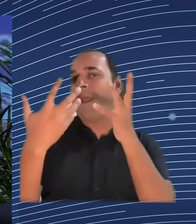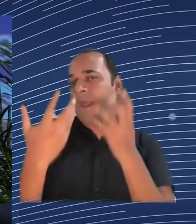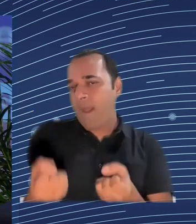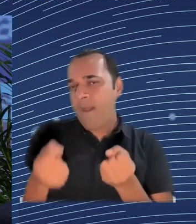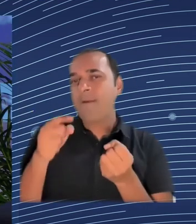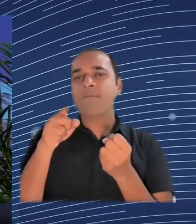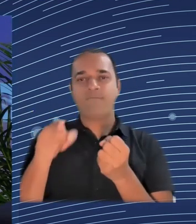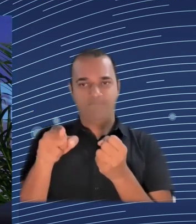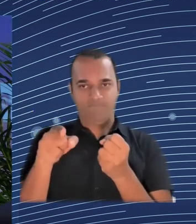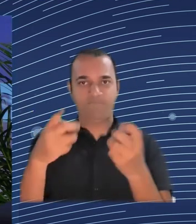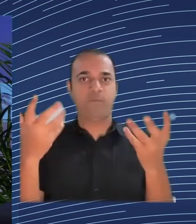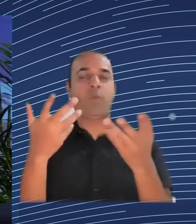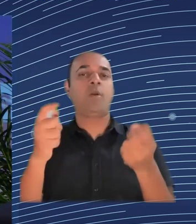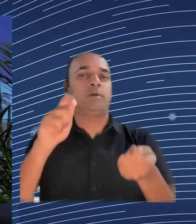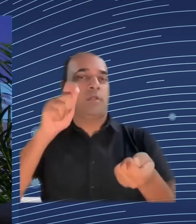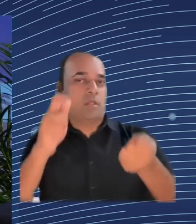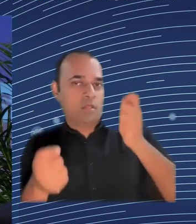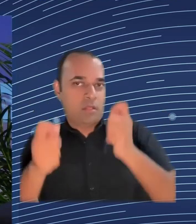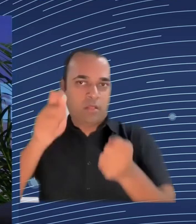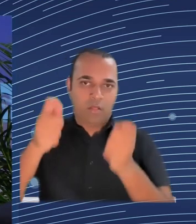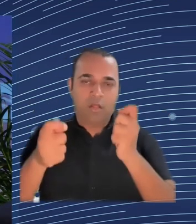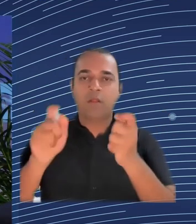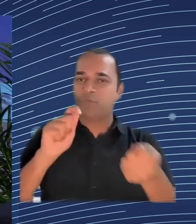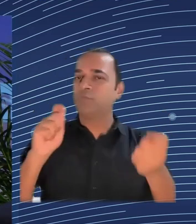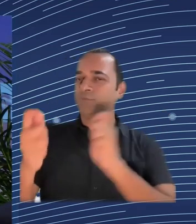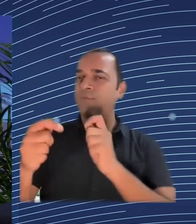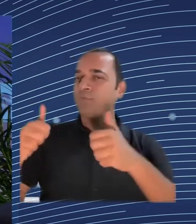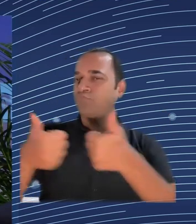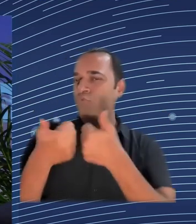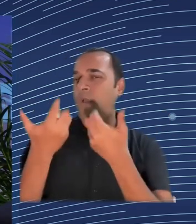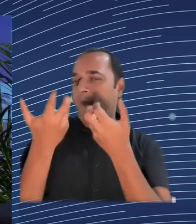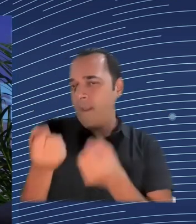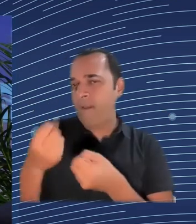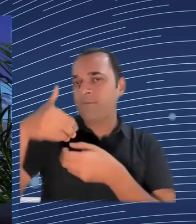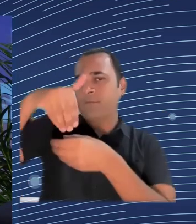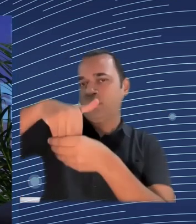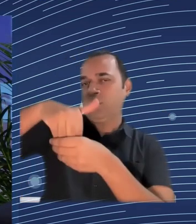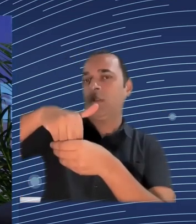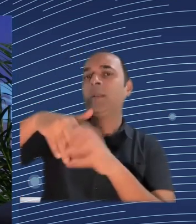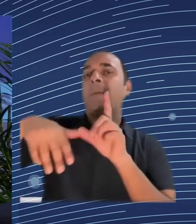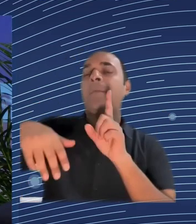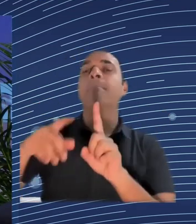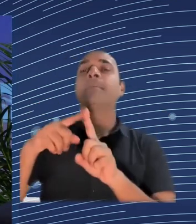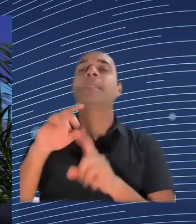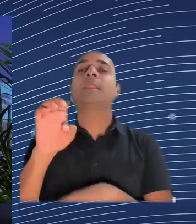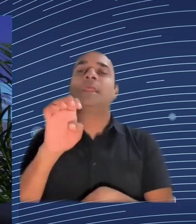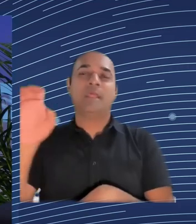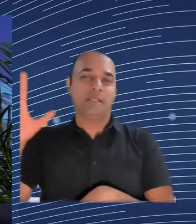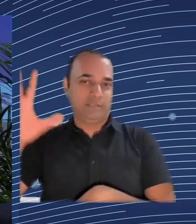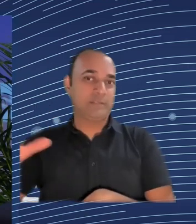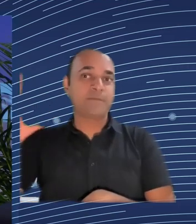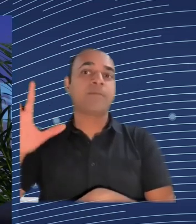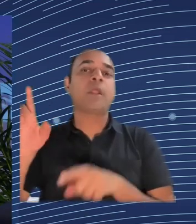inside the nation, as it is the case with all countries, the disparities between our eight regions continue to